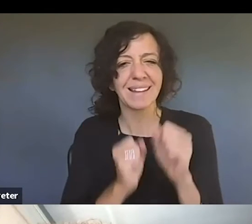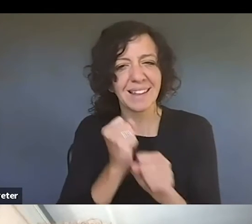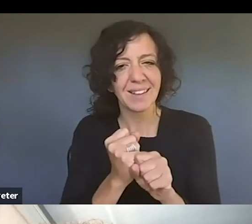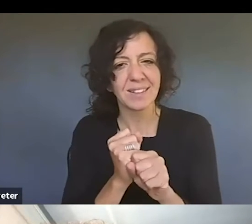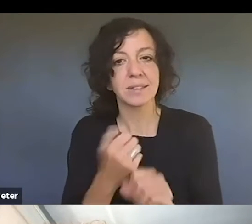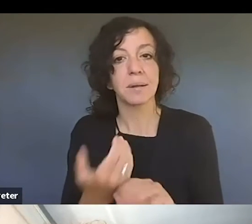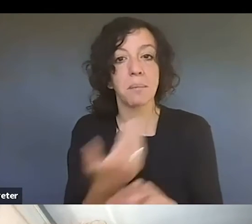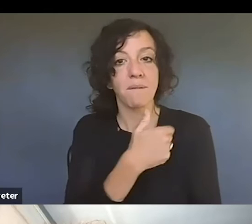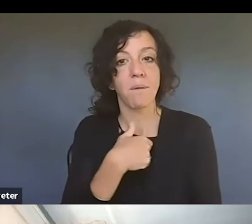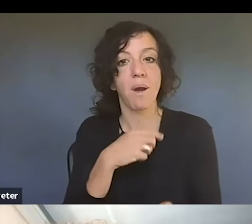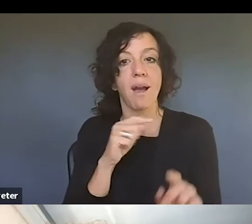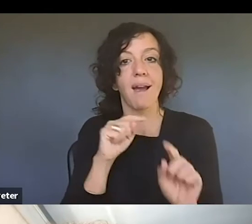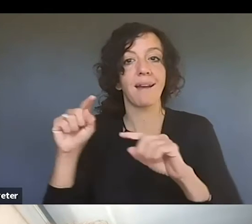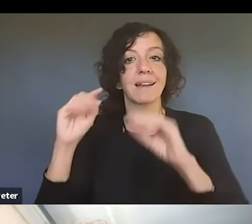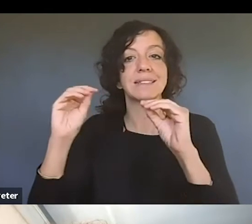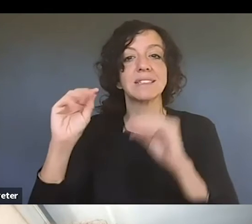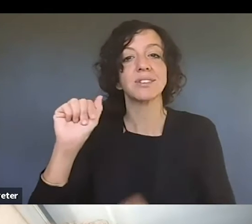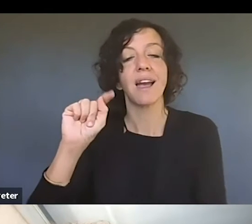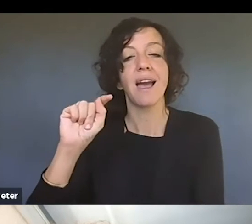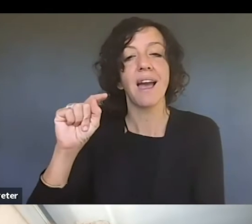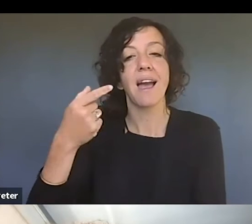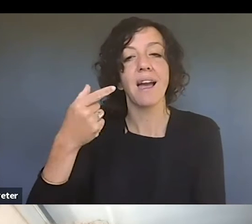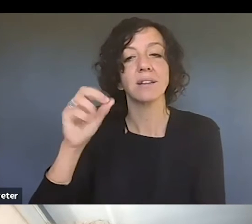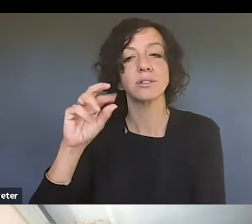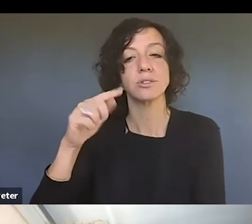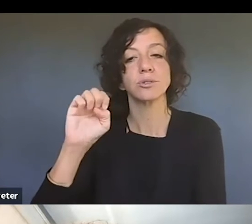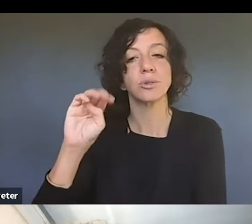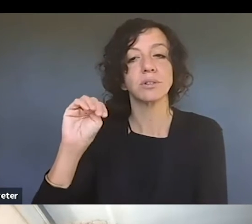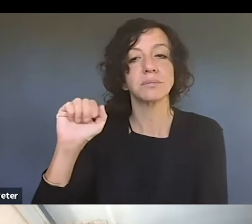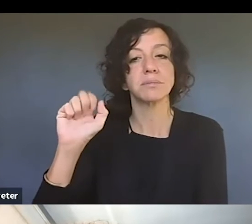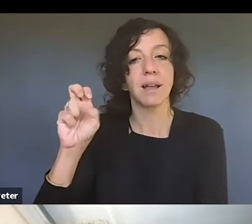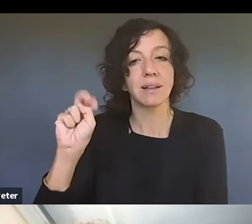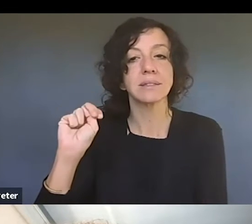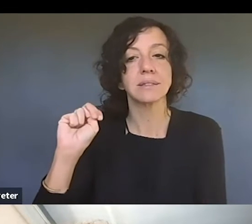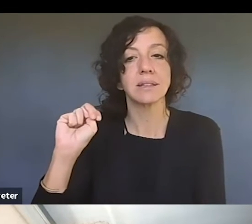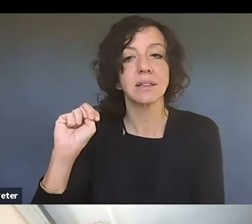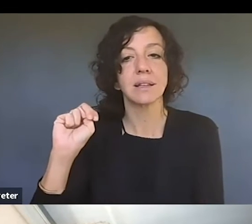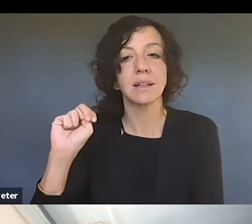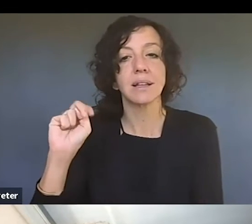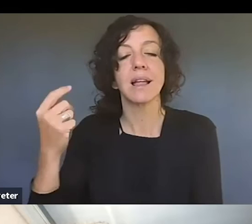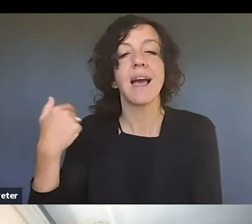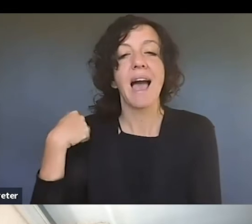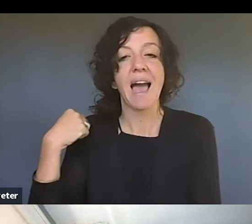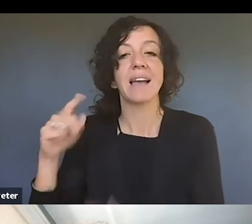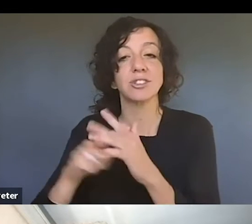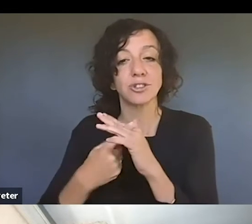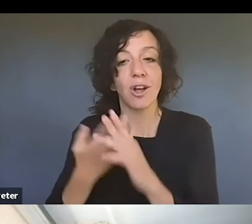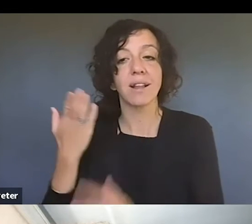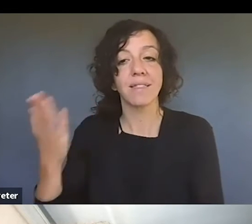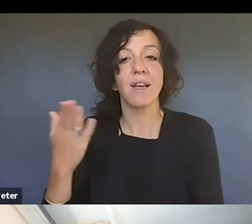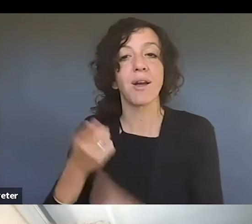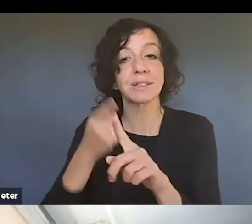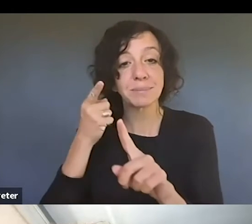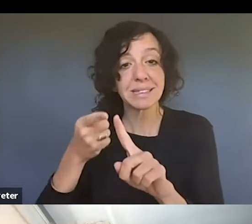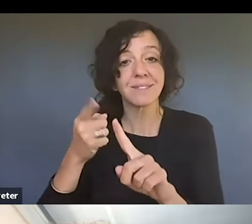to coming to teach at George Mason and, um, I, uh, came to George Mason specifically to